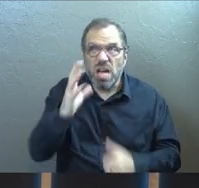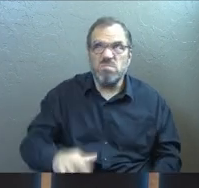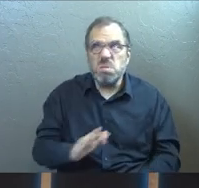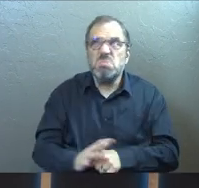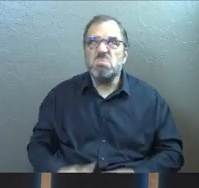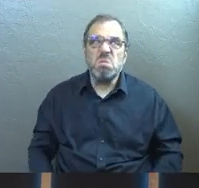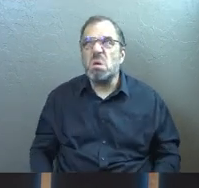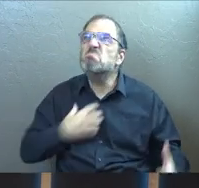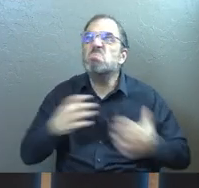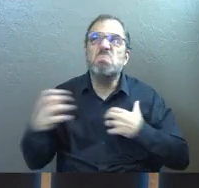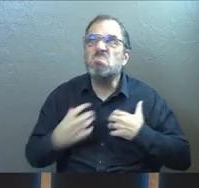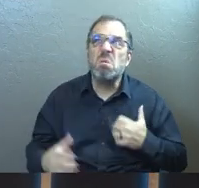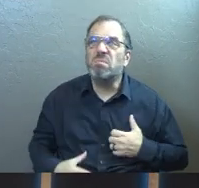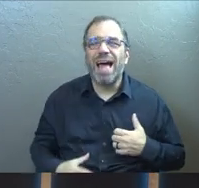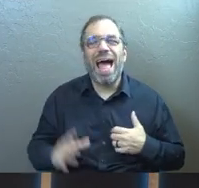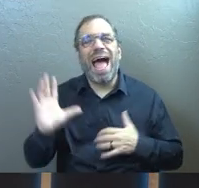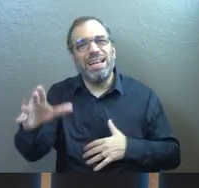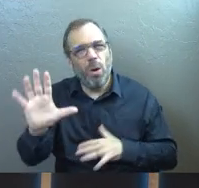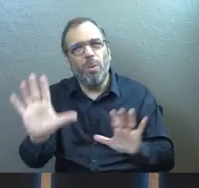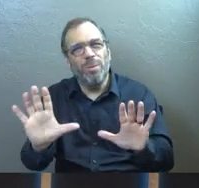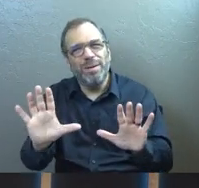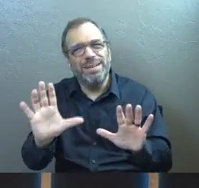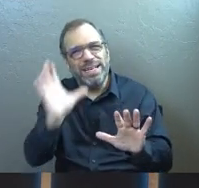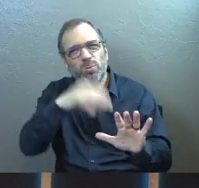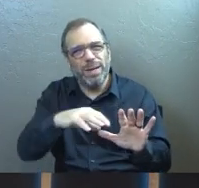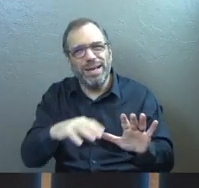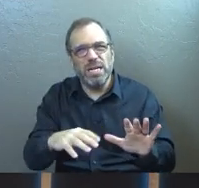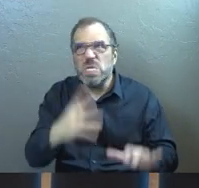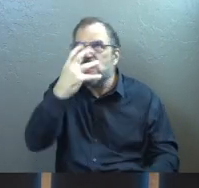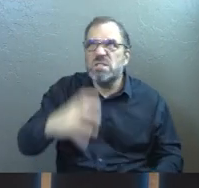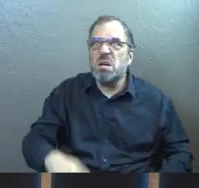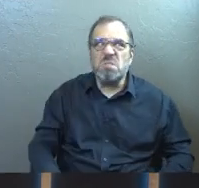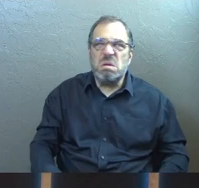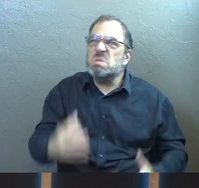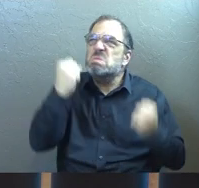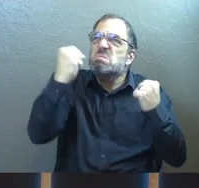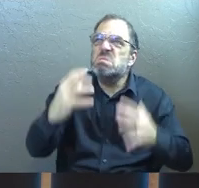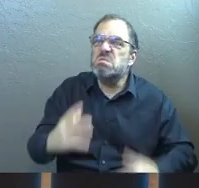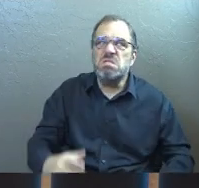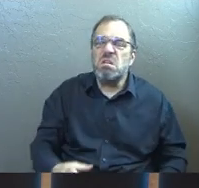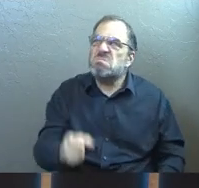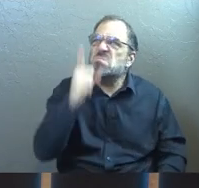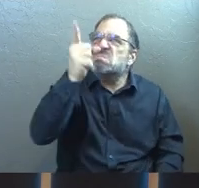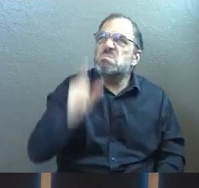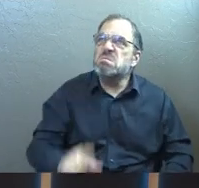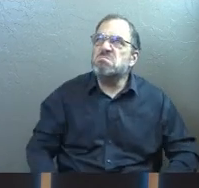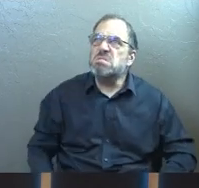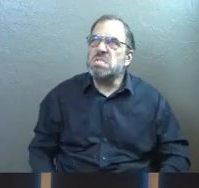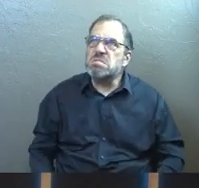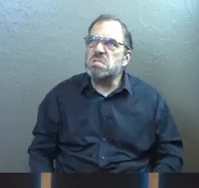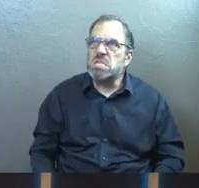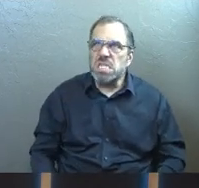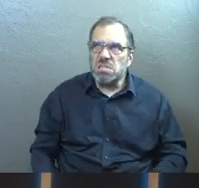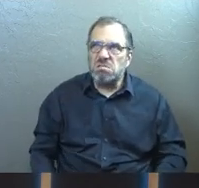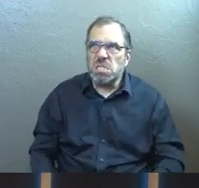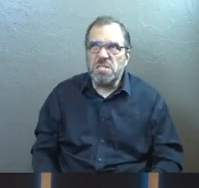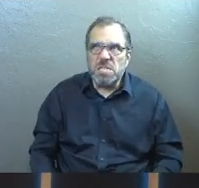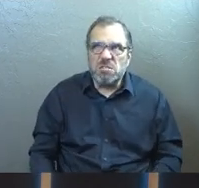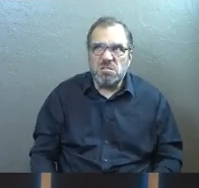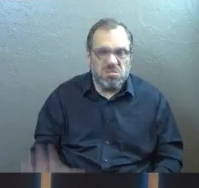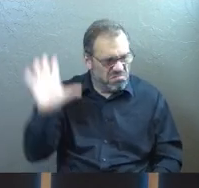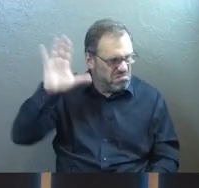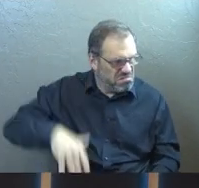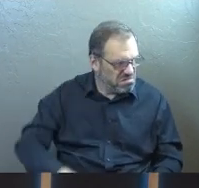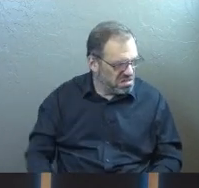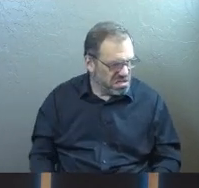God? I know it's a weird picture. So angry at him, so bitter at him. Almost can't even stand